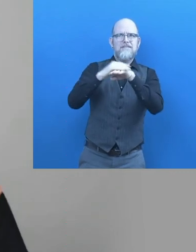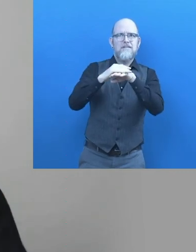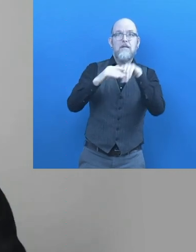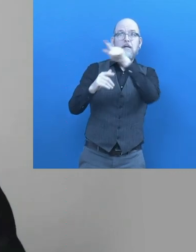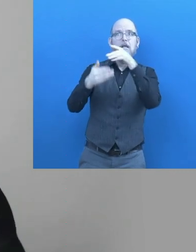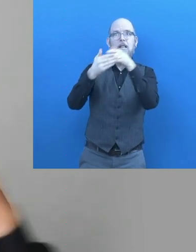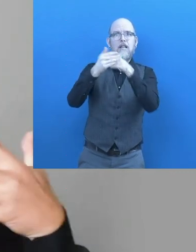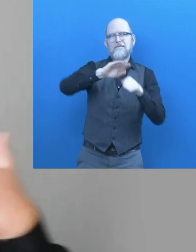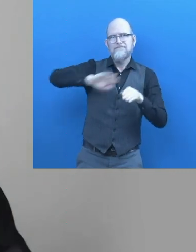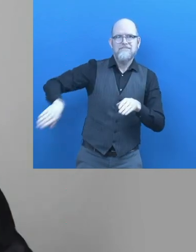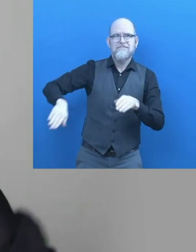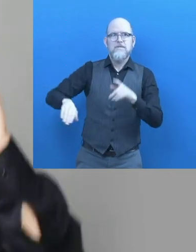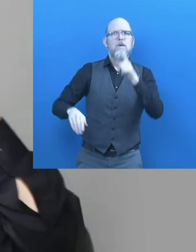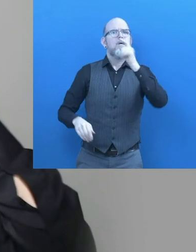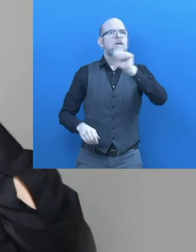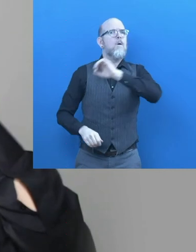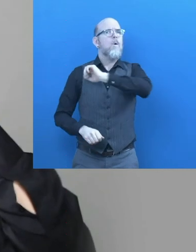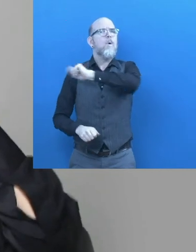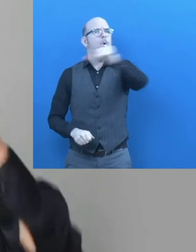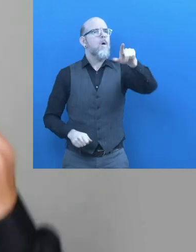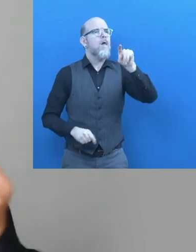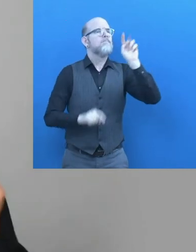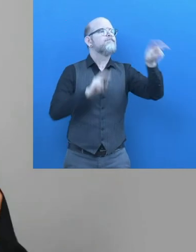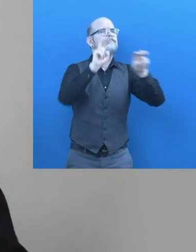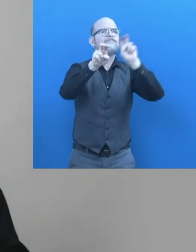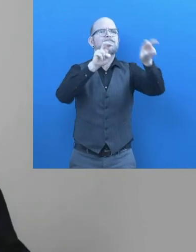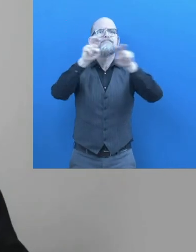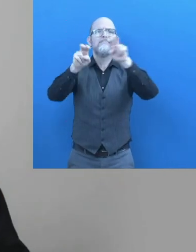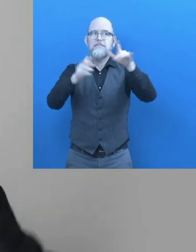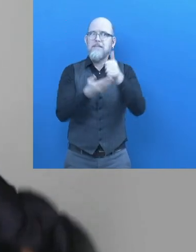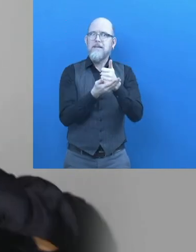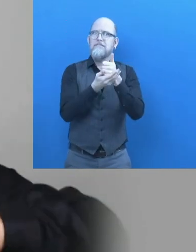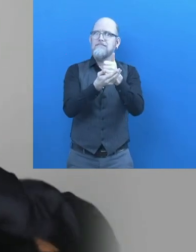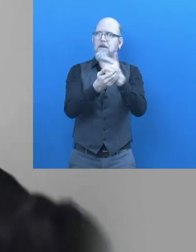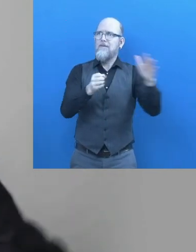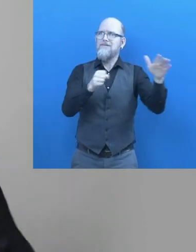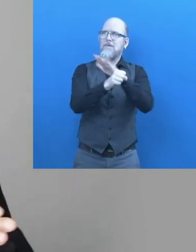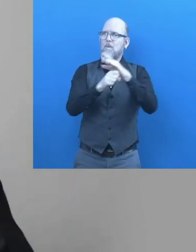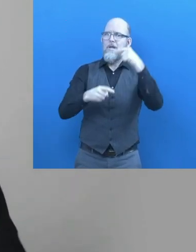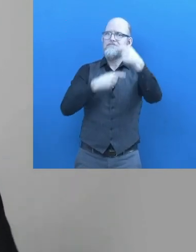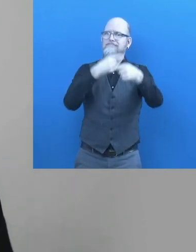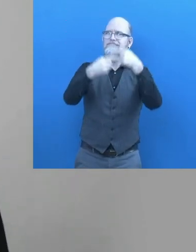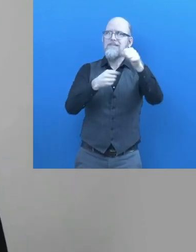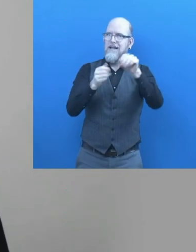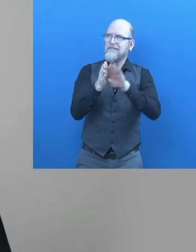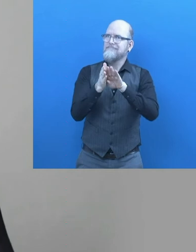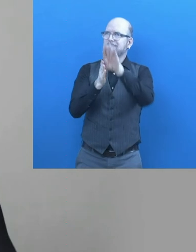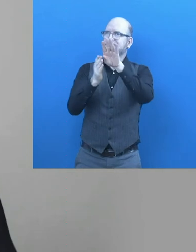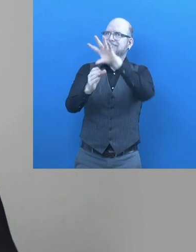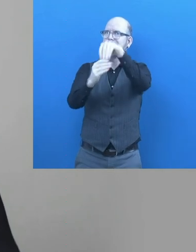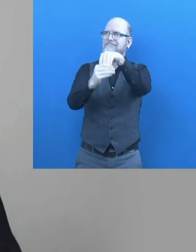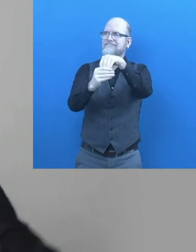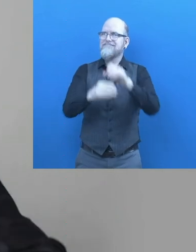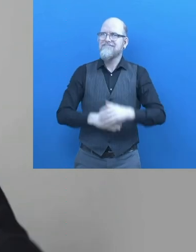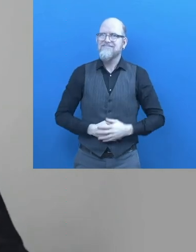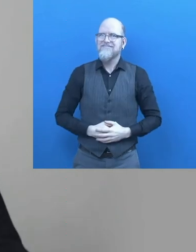Ralevo is a reasonable adjustment that breaks down the barriers for the full access of the deaf community to any